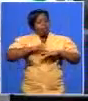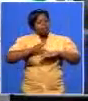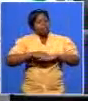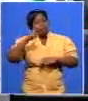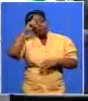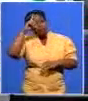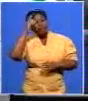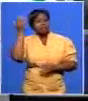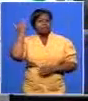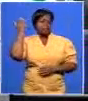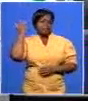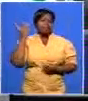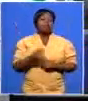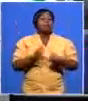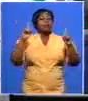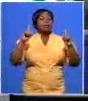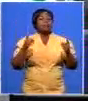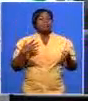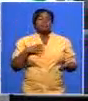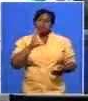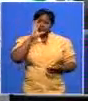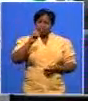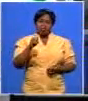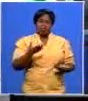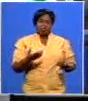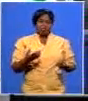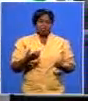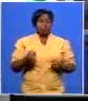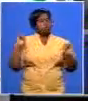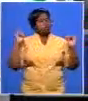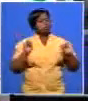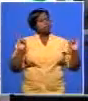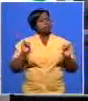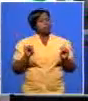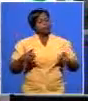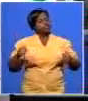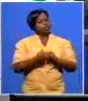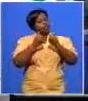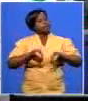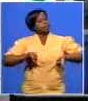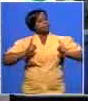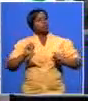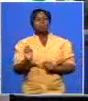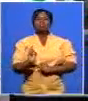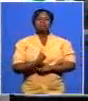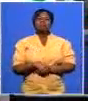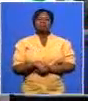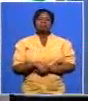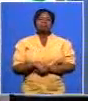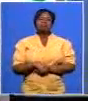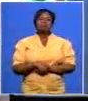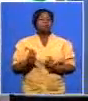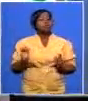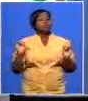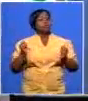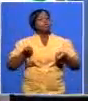around than you've ever done before but what have been your most serious challenges well our serious challenges in this